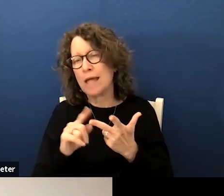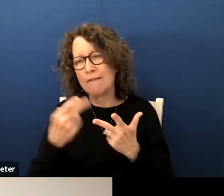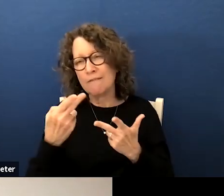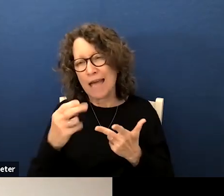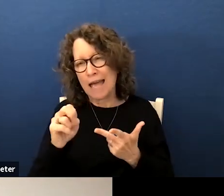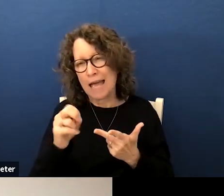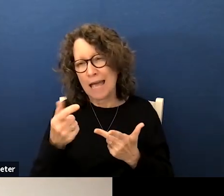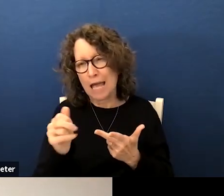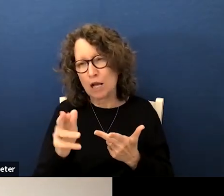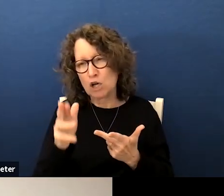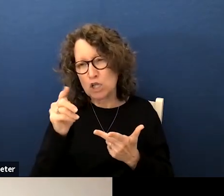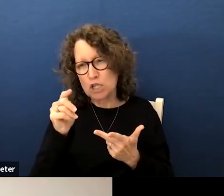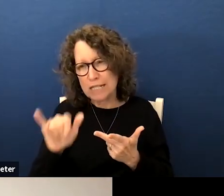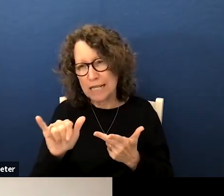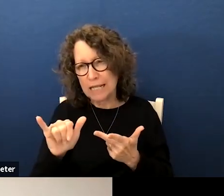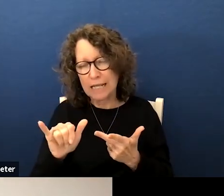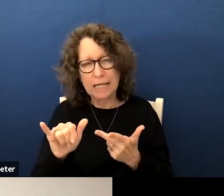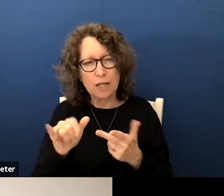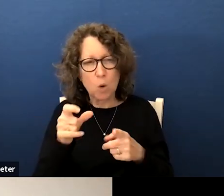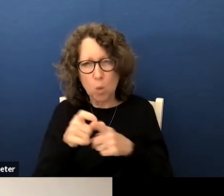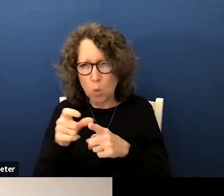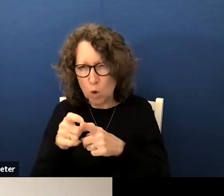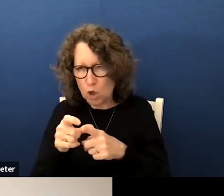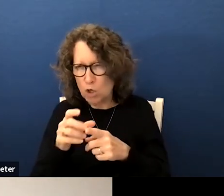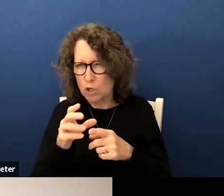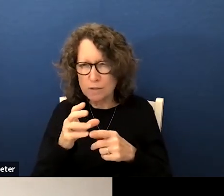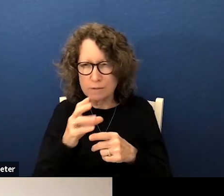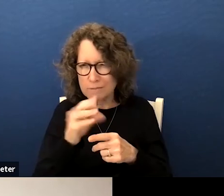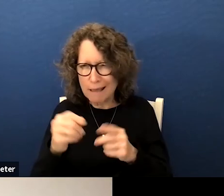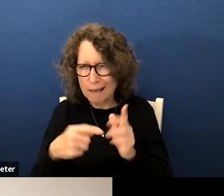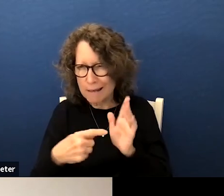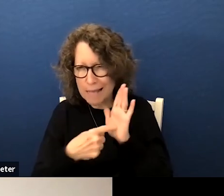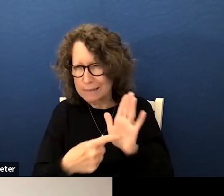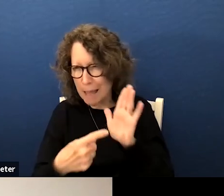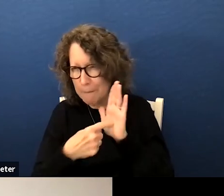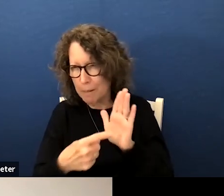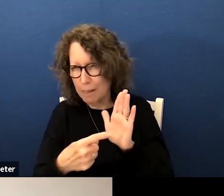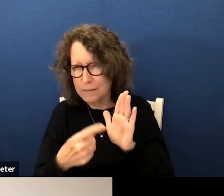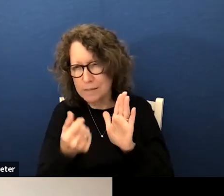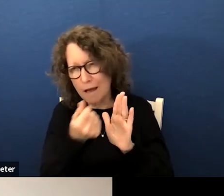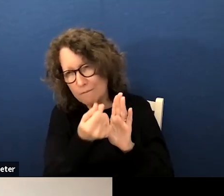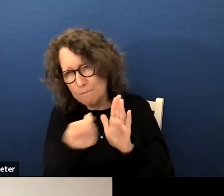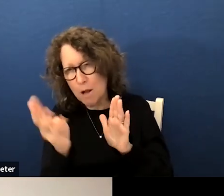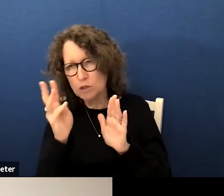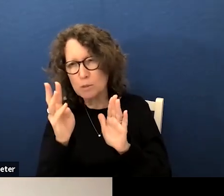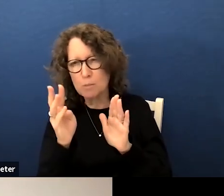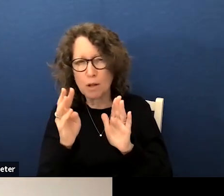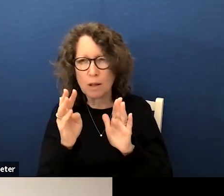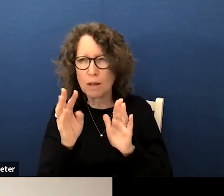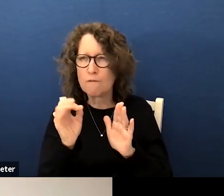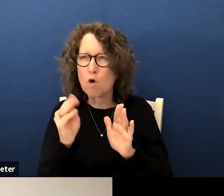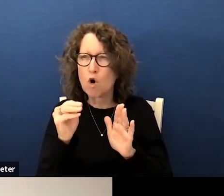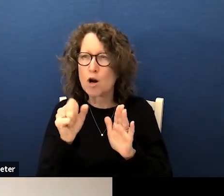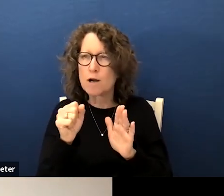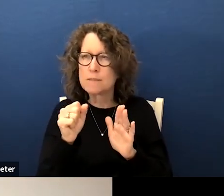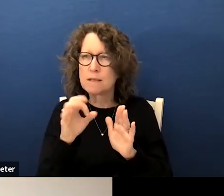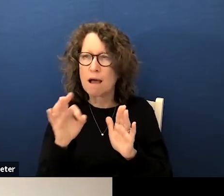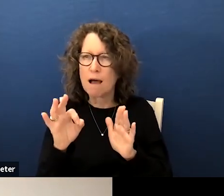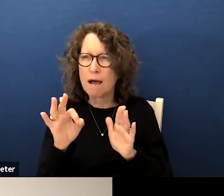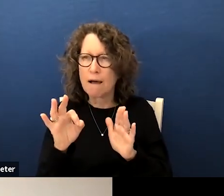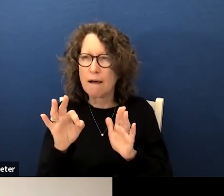and the words their way that are also examples of multiple forms of phonemic um